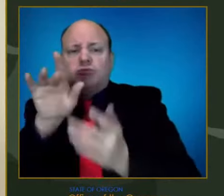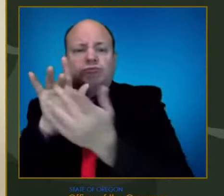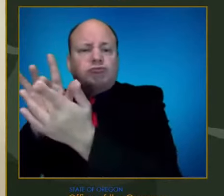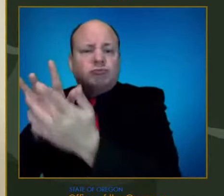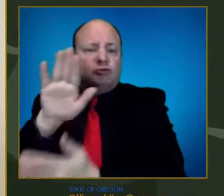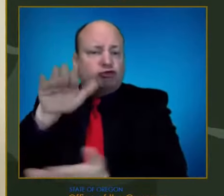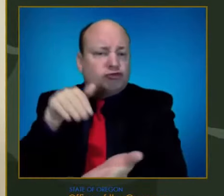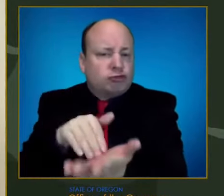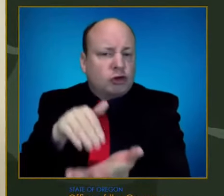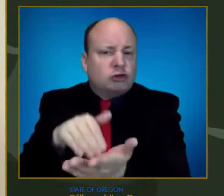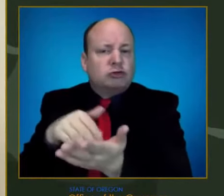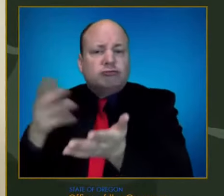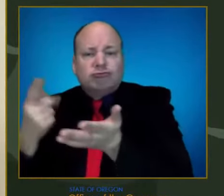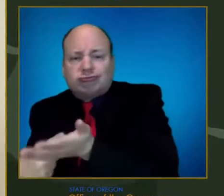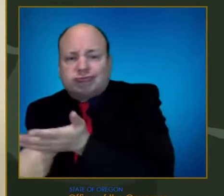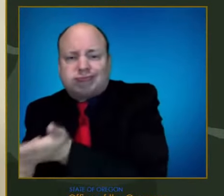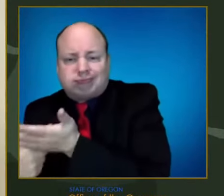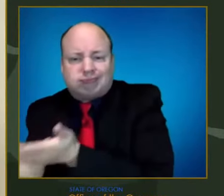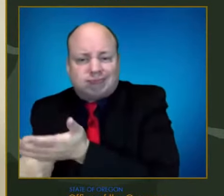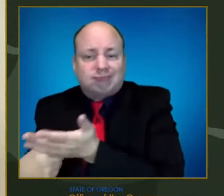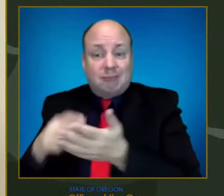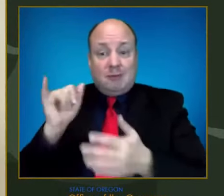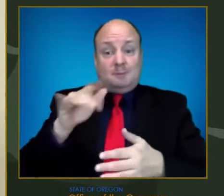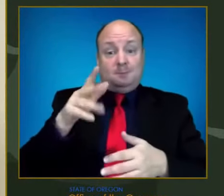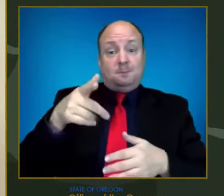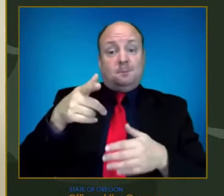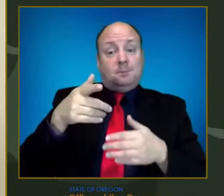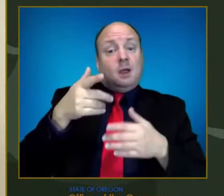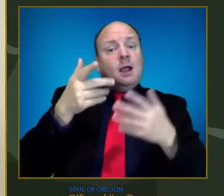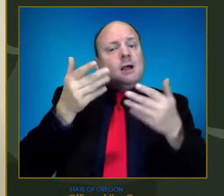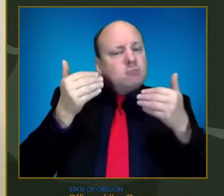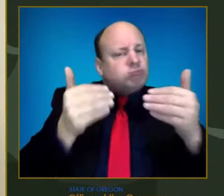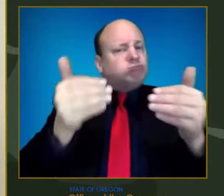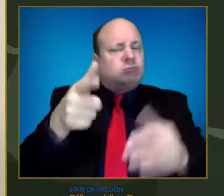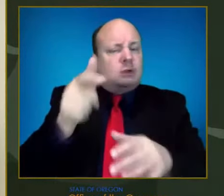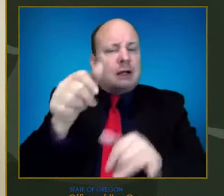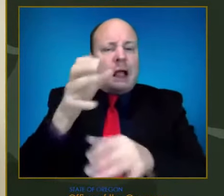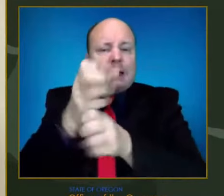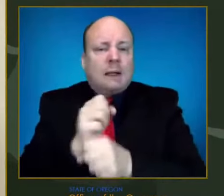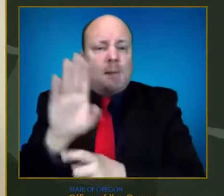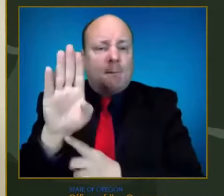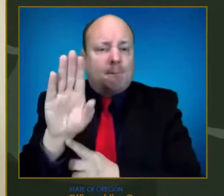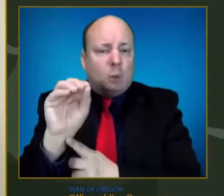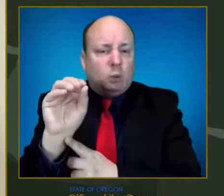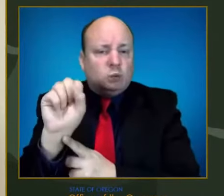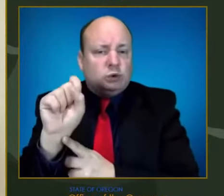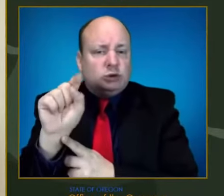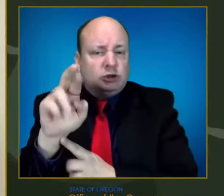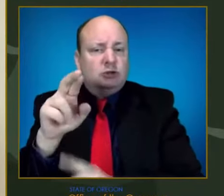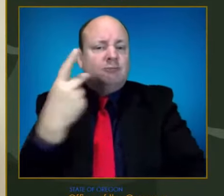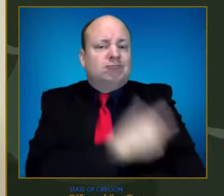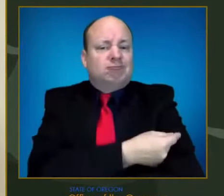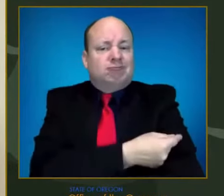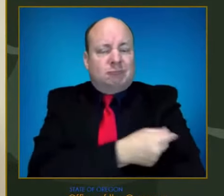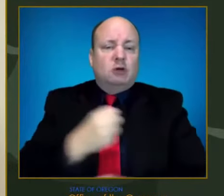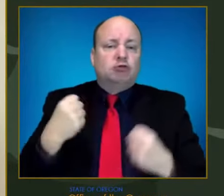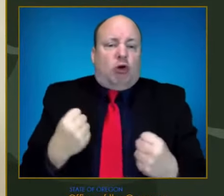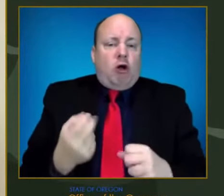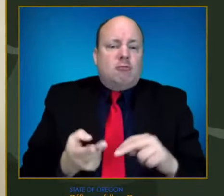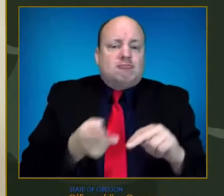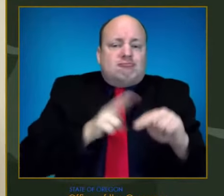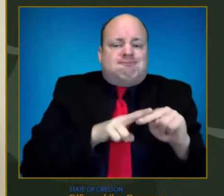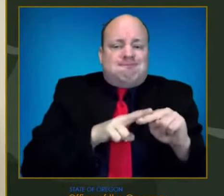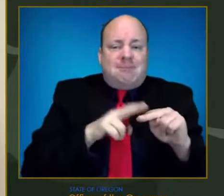widely available and every Oregonian 16 years and older is eligible, depending upon when you received your vaccine.